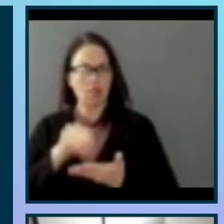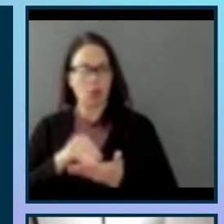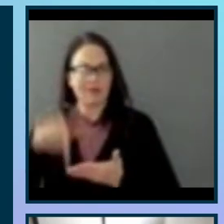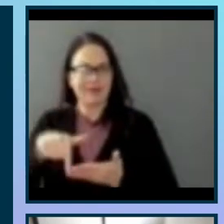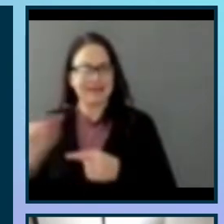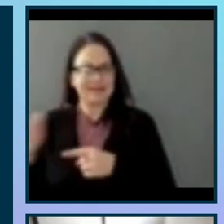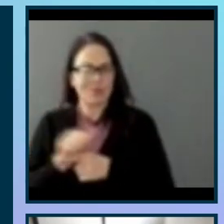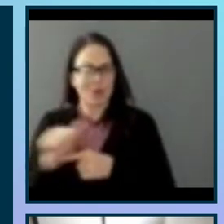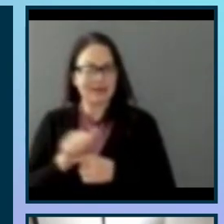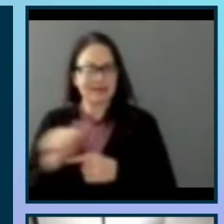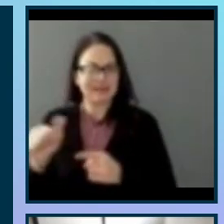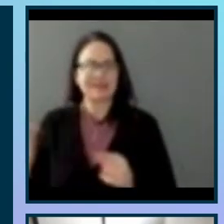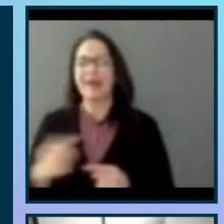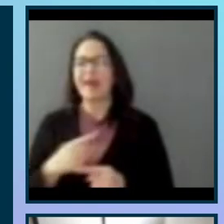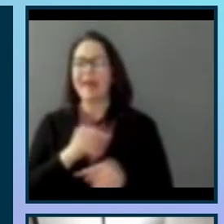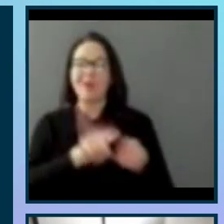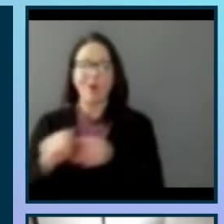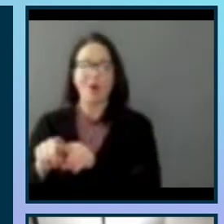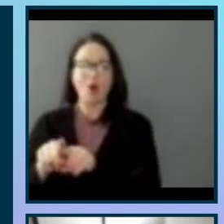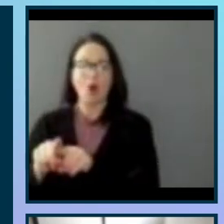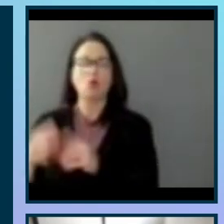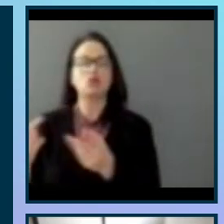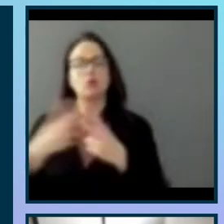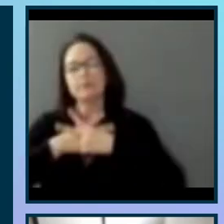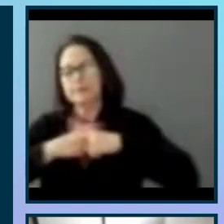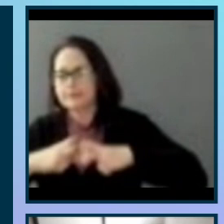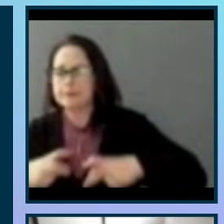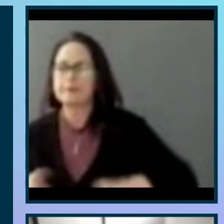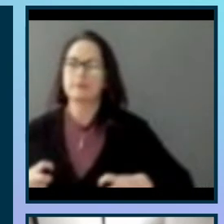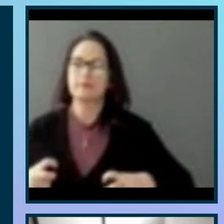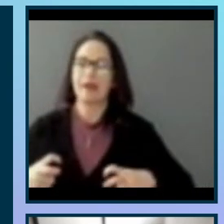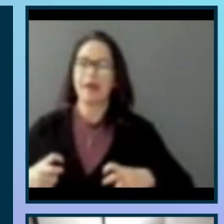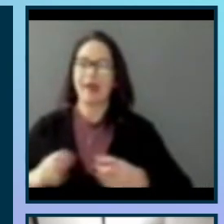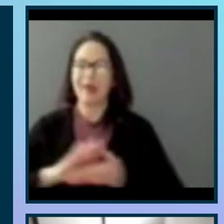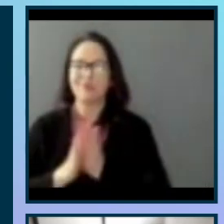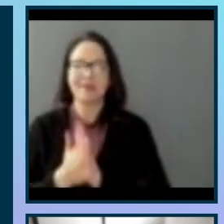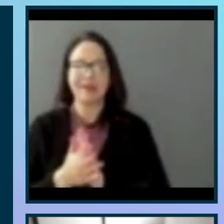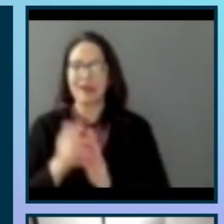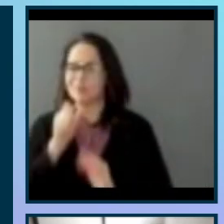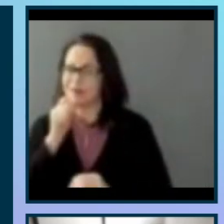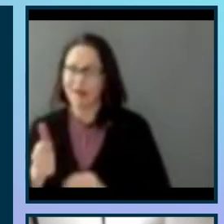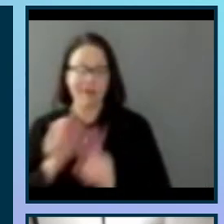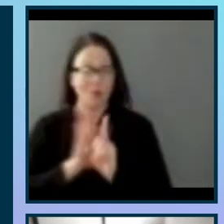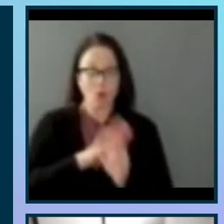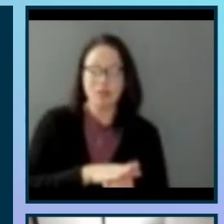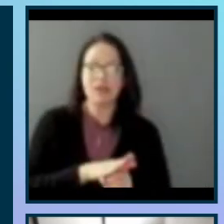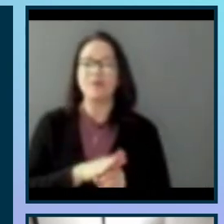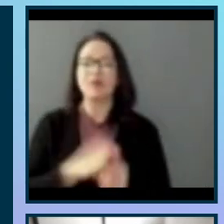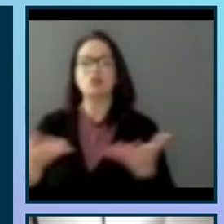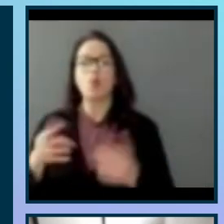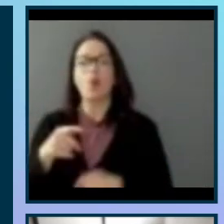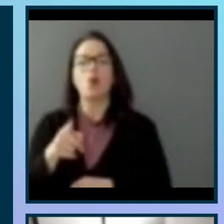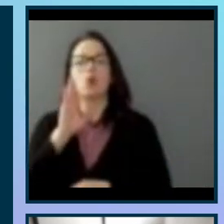-reflection with the aim of becoming actively anti-oppressive. So the question to ask yourself is, what will you do to unlearn